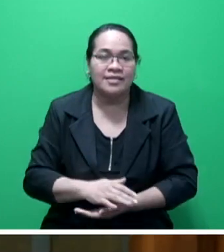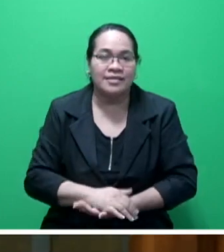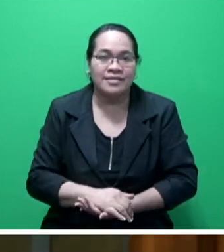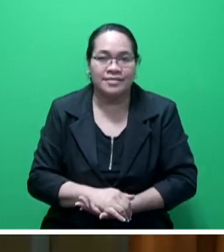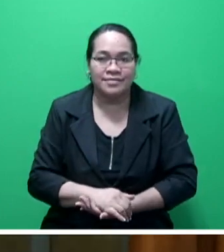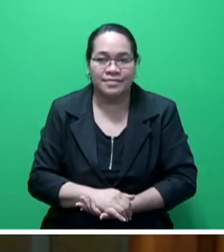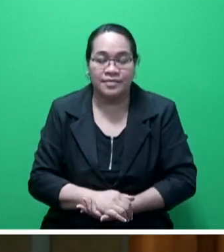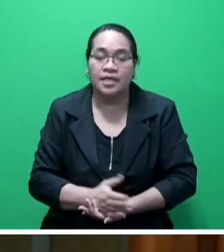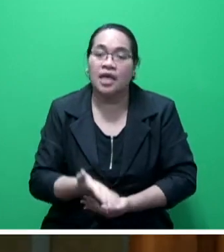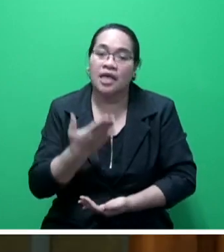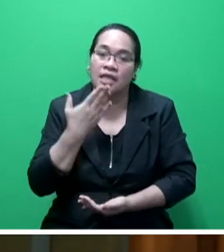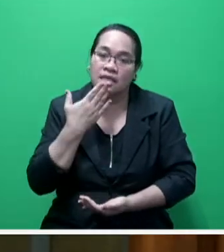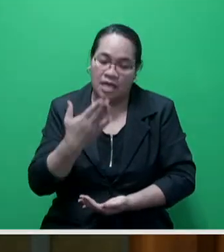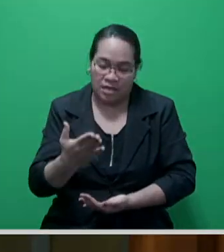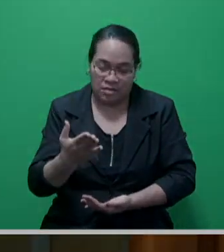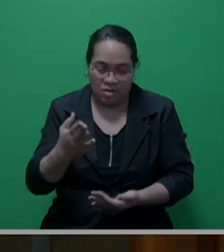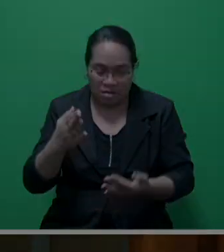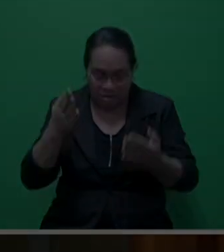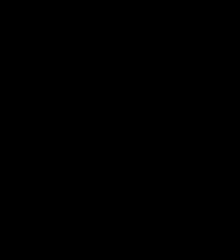thank the Honourable Minister.